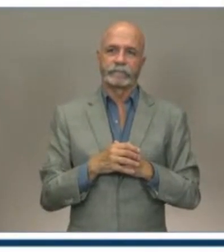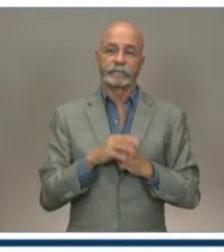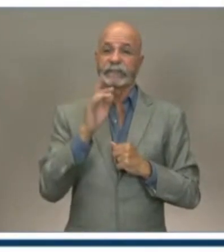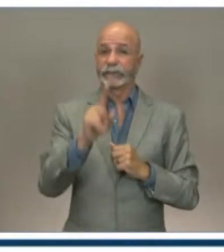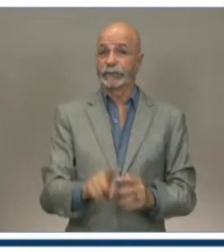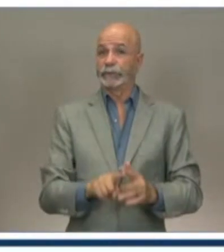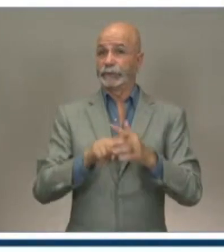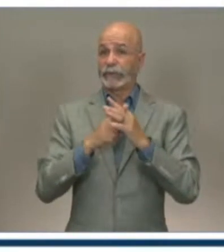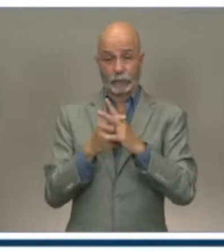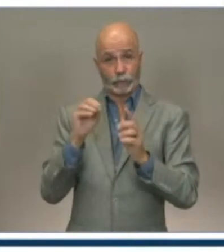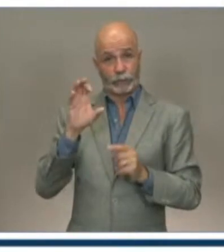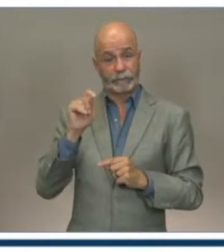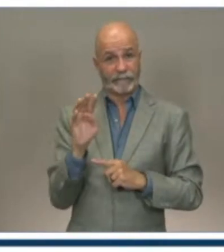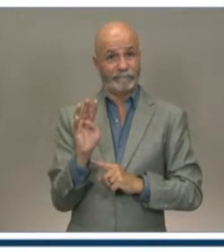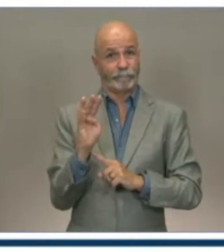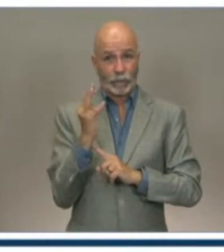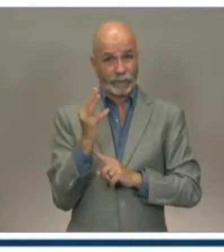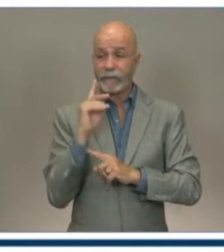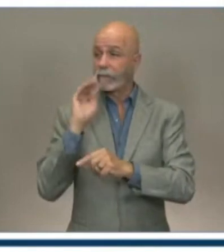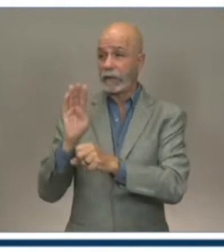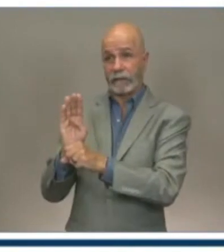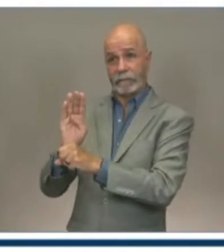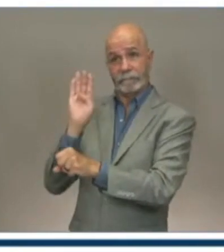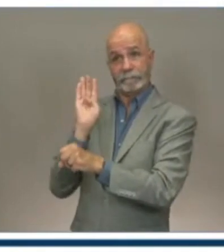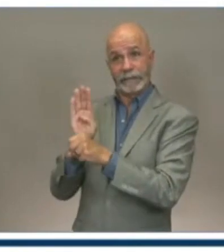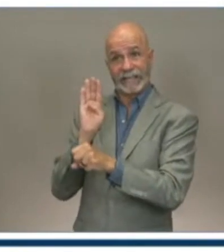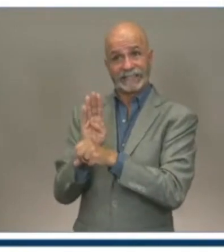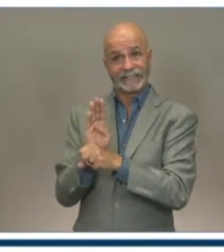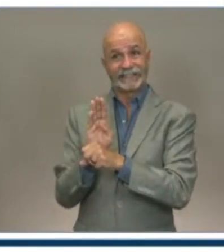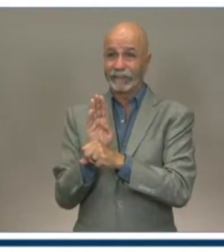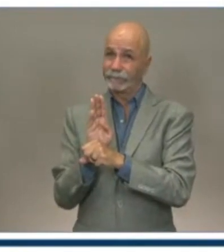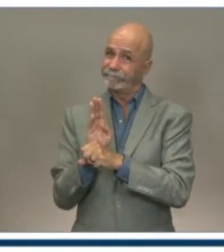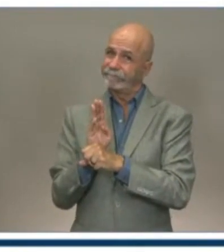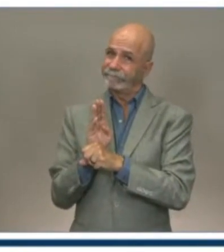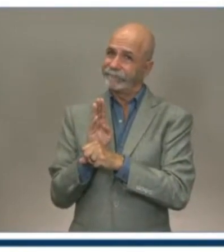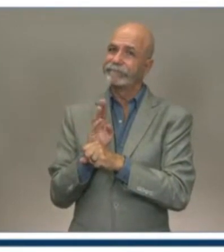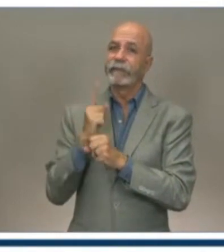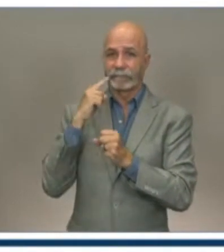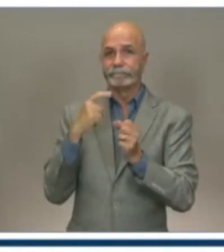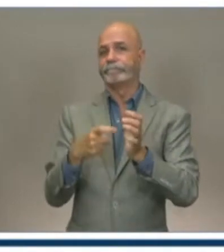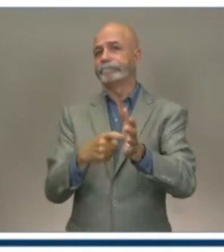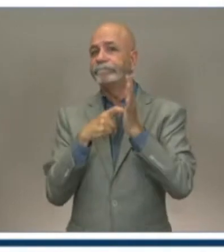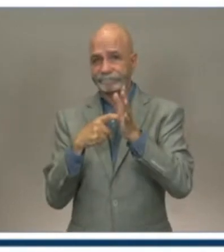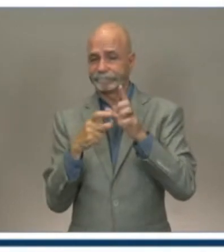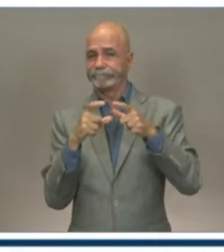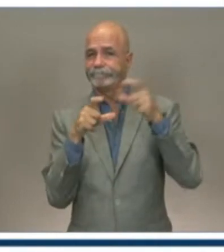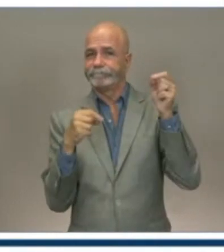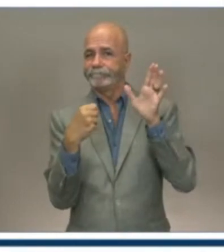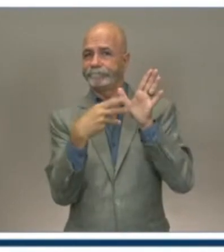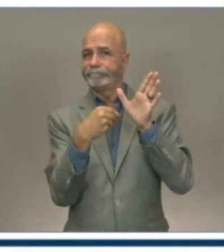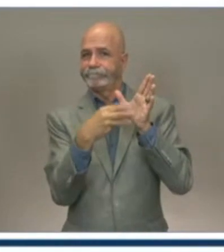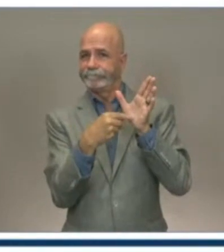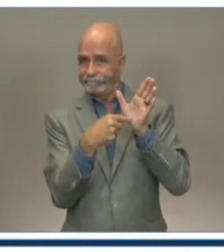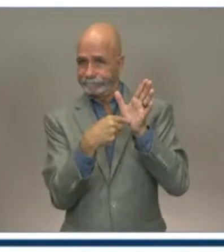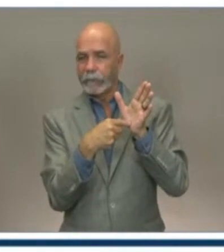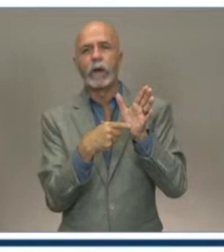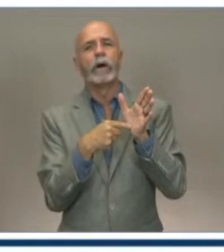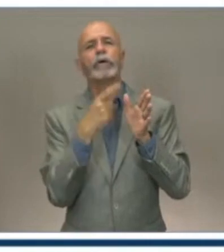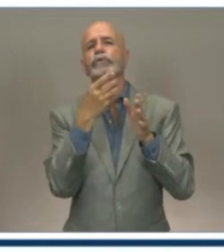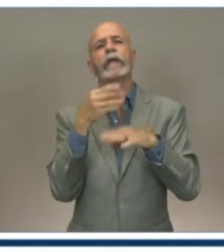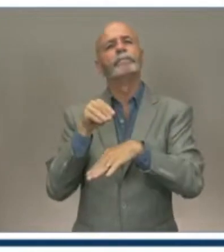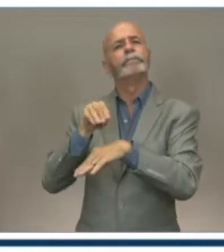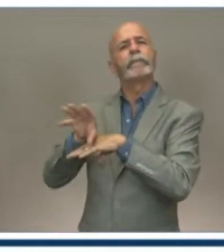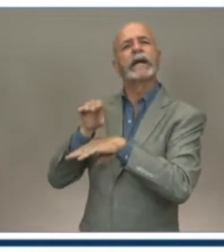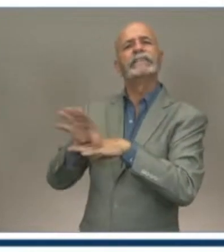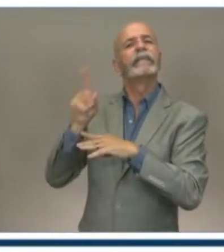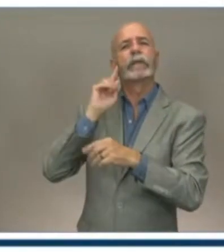QR code coming in late October. What's your message right now to these business owners who have already spent so much